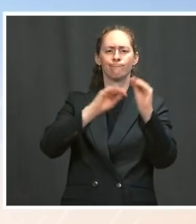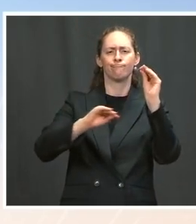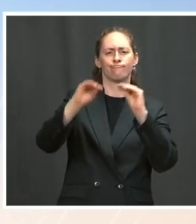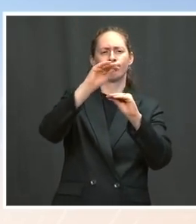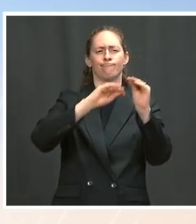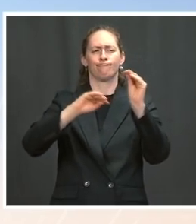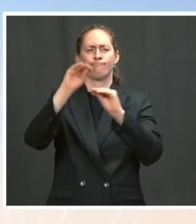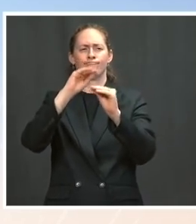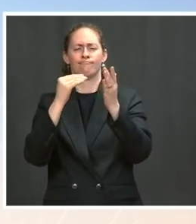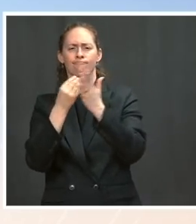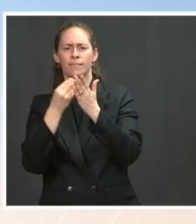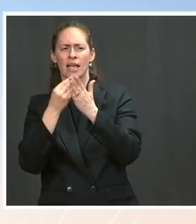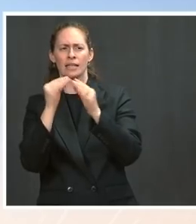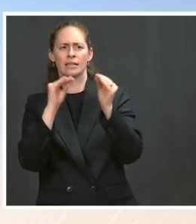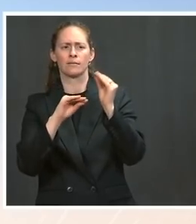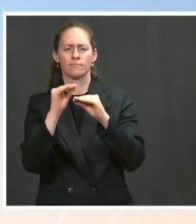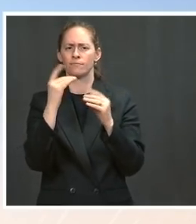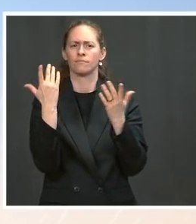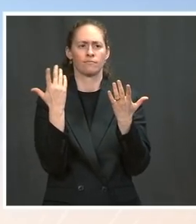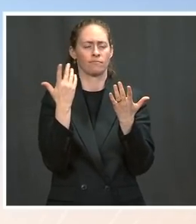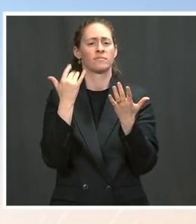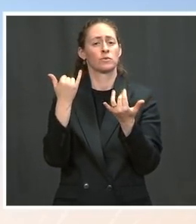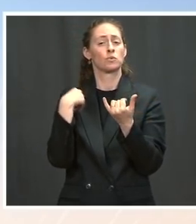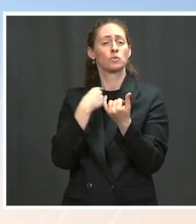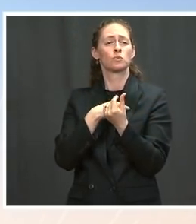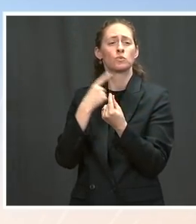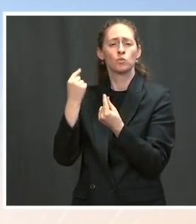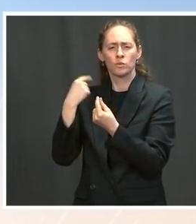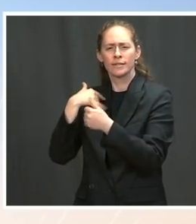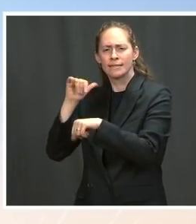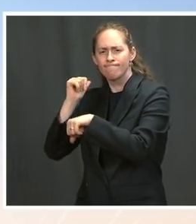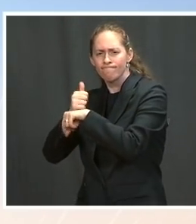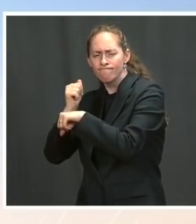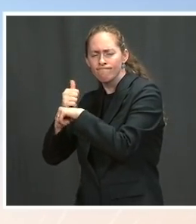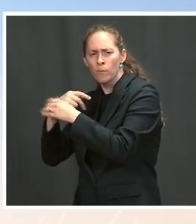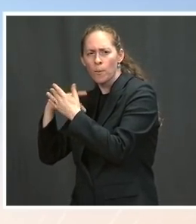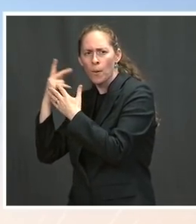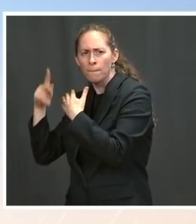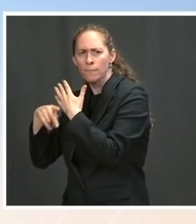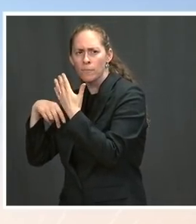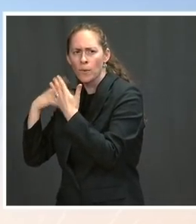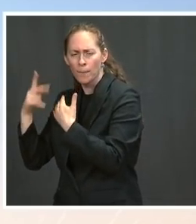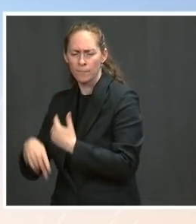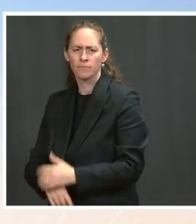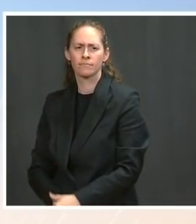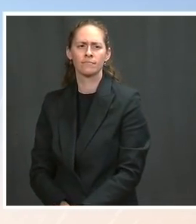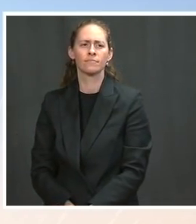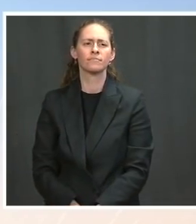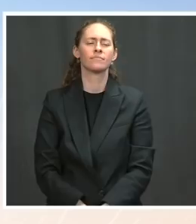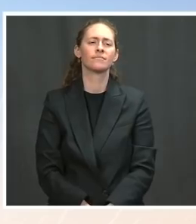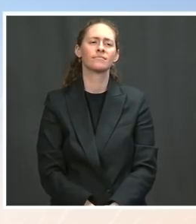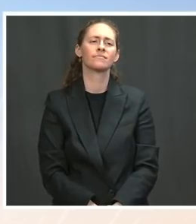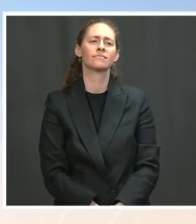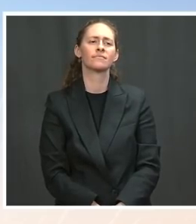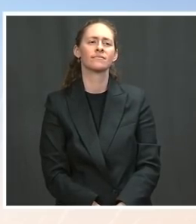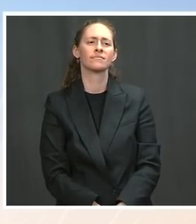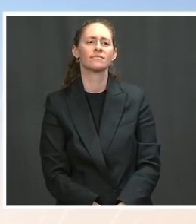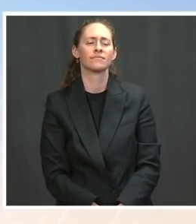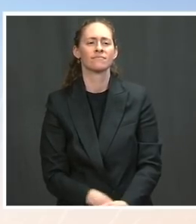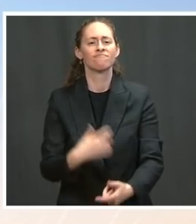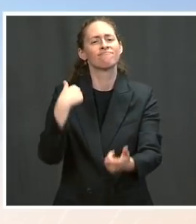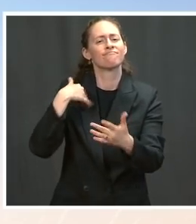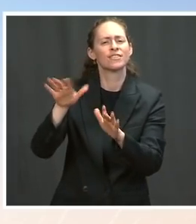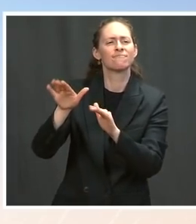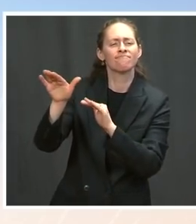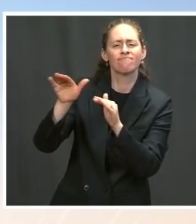implement the American Rescue Plan as quickly as possible. I asked our team about this, and what I can tell you is it's going to come soon, and we are eager to